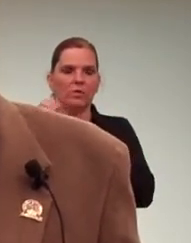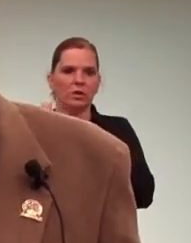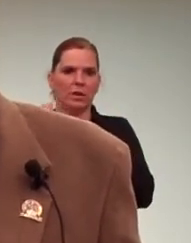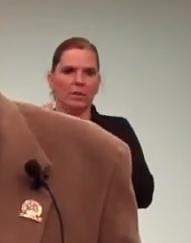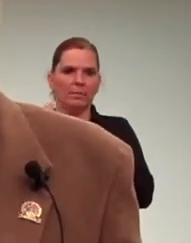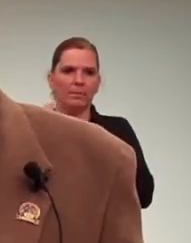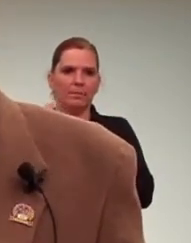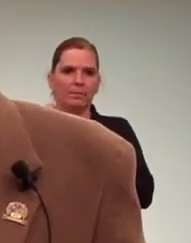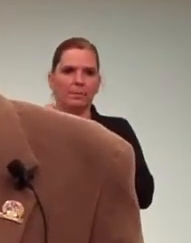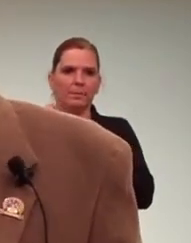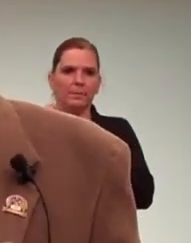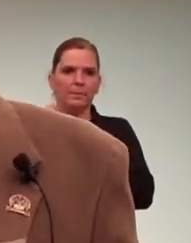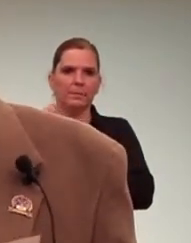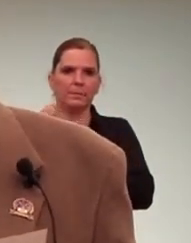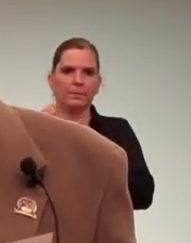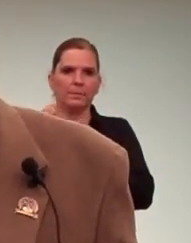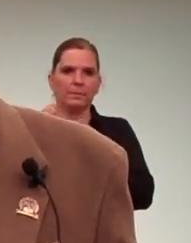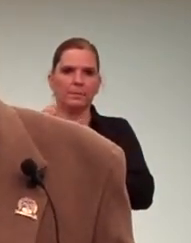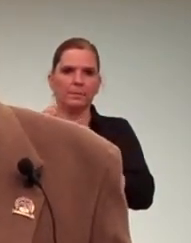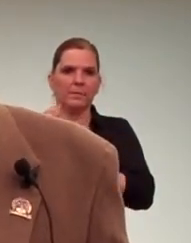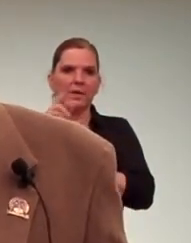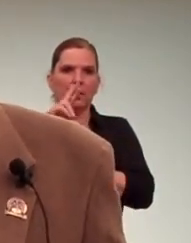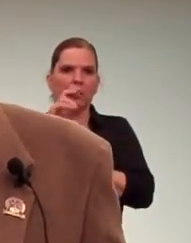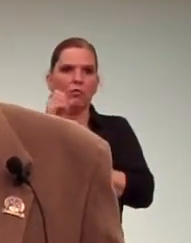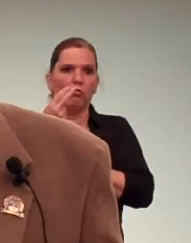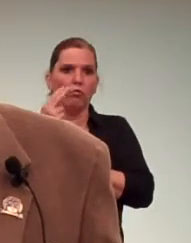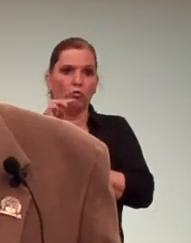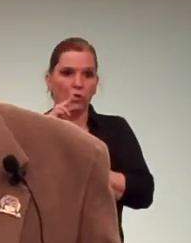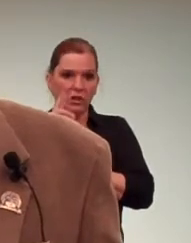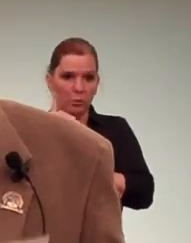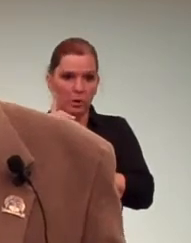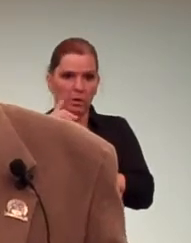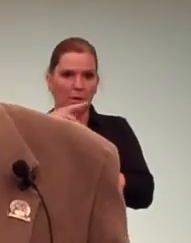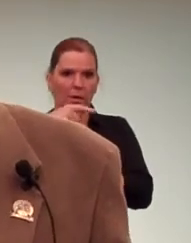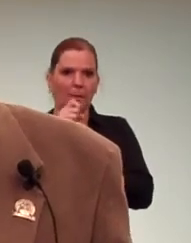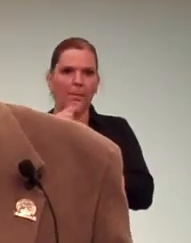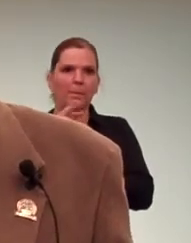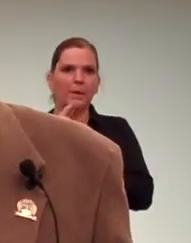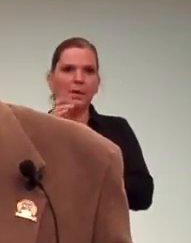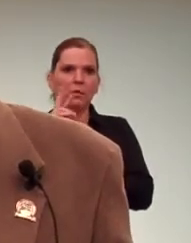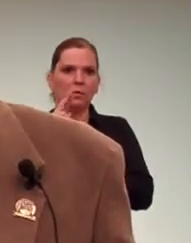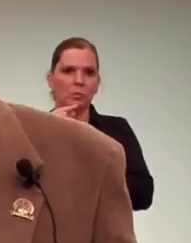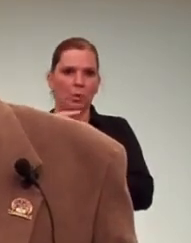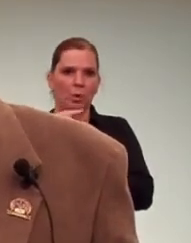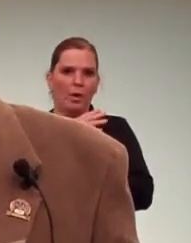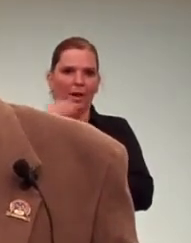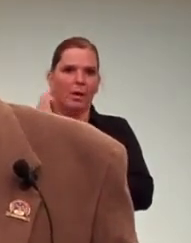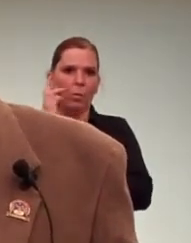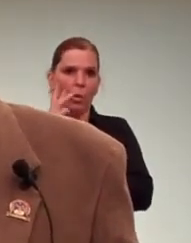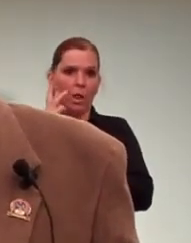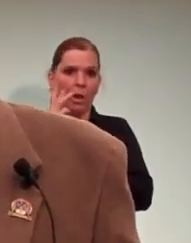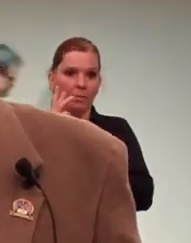ranked. Richmond, Petersburg, Wheeling.